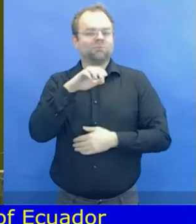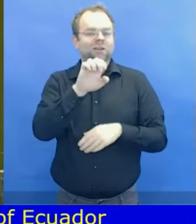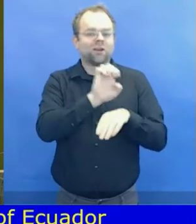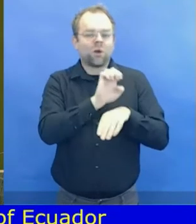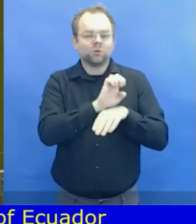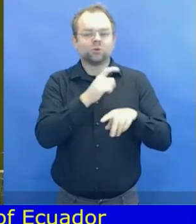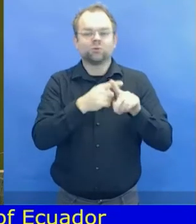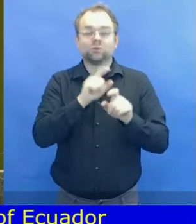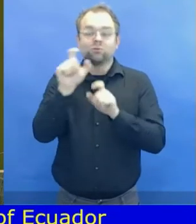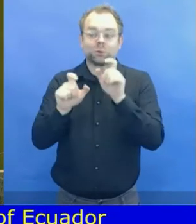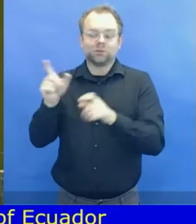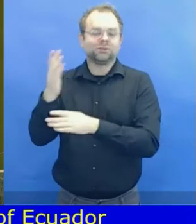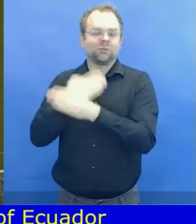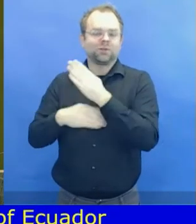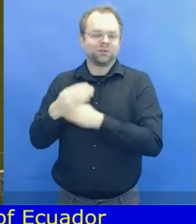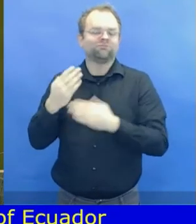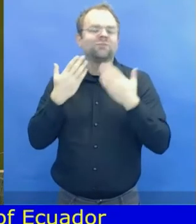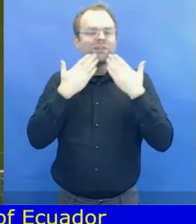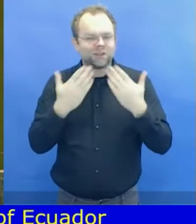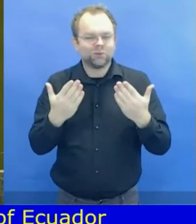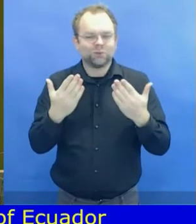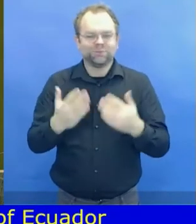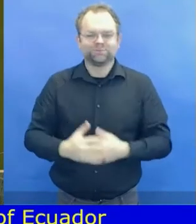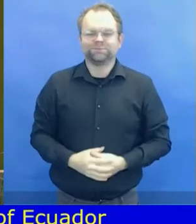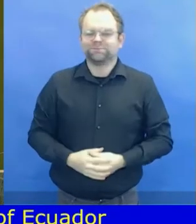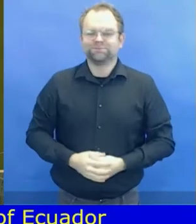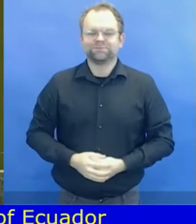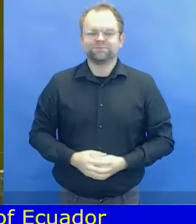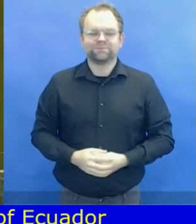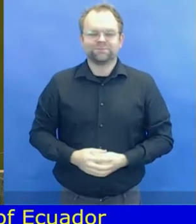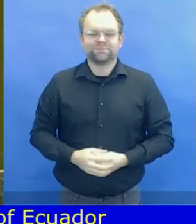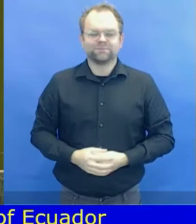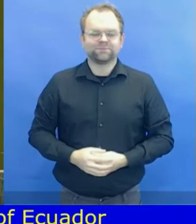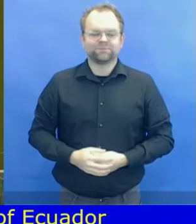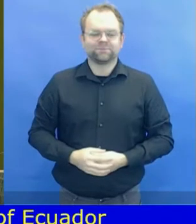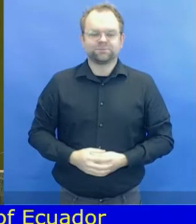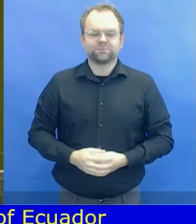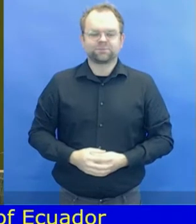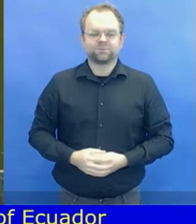Gracias. Thank you. Thank you to the minister.